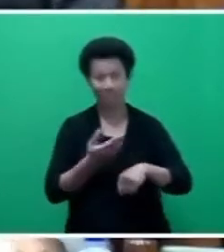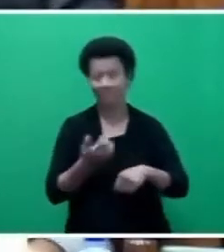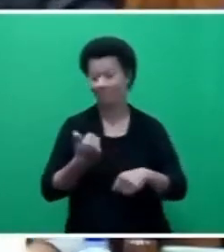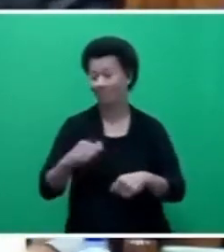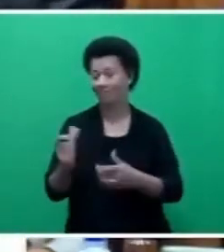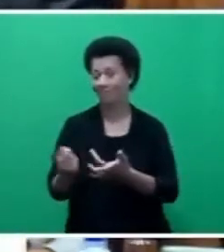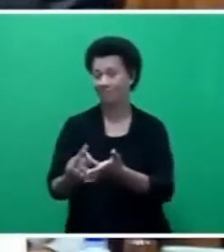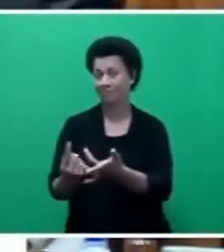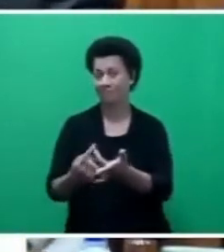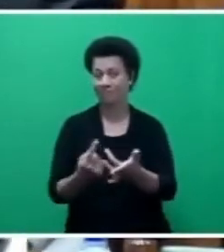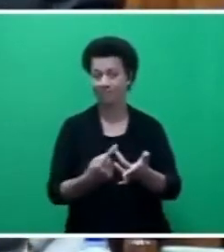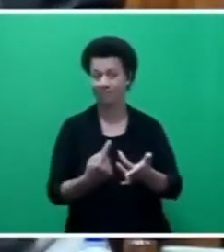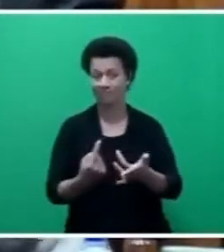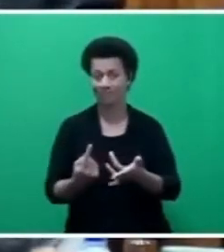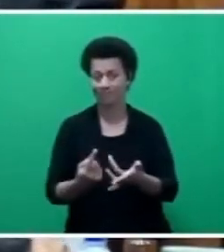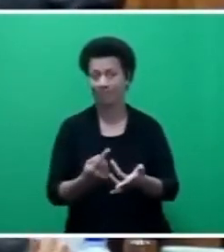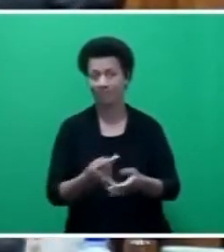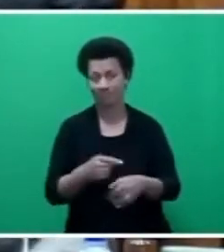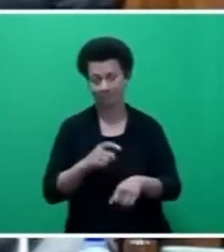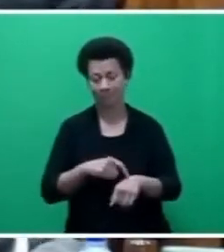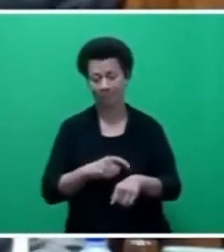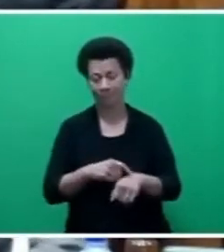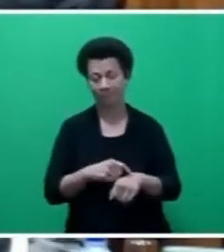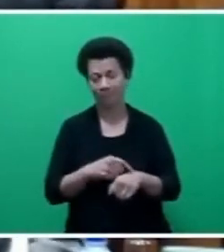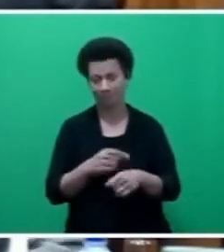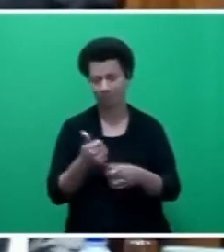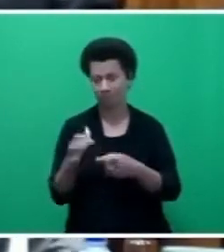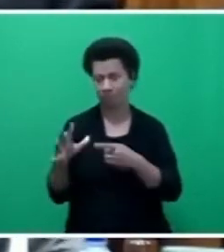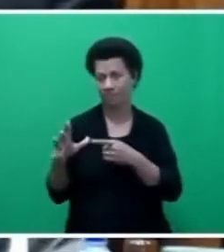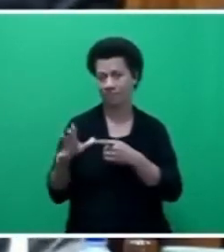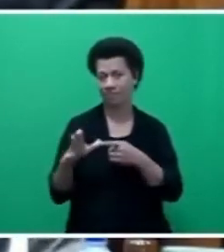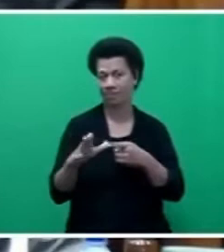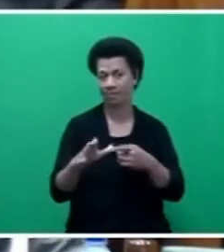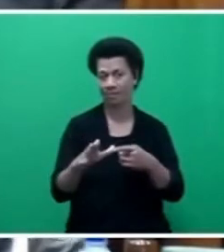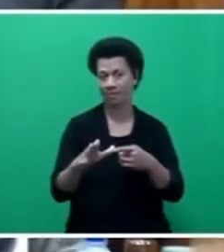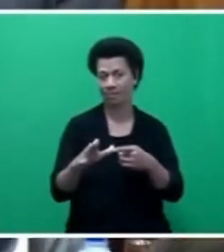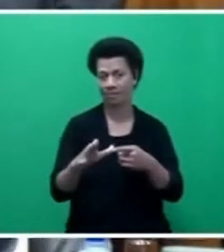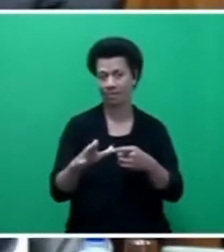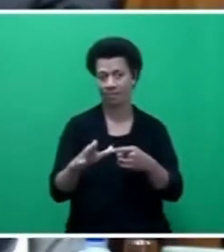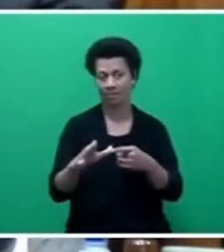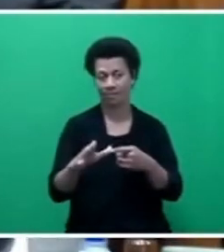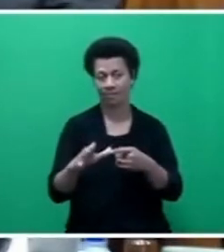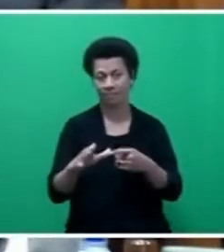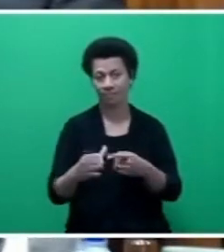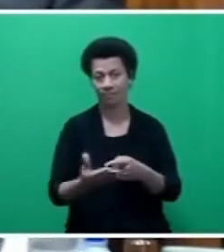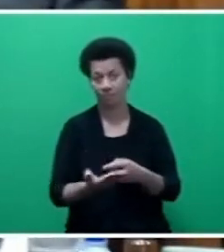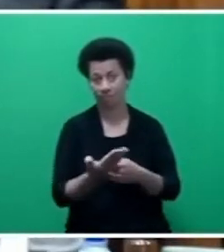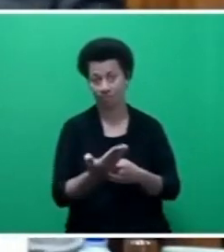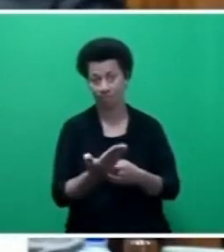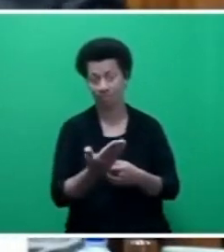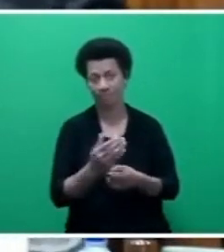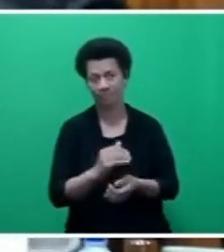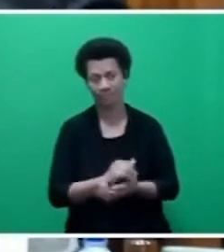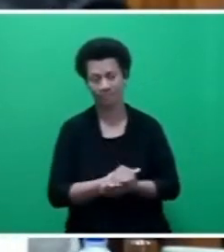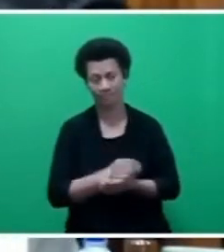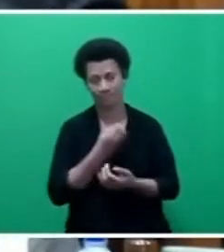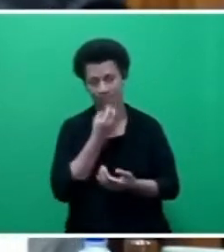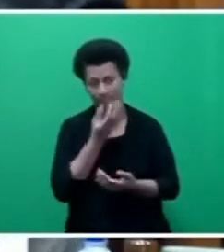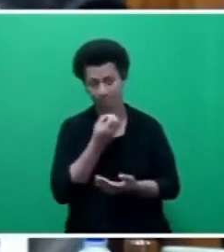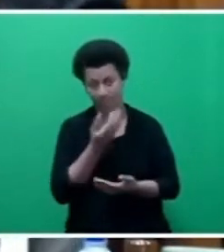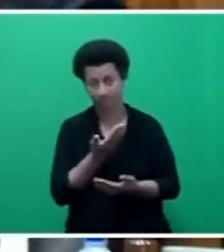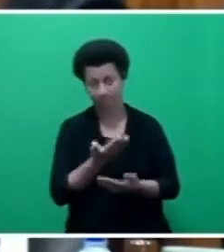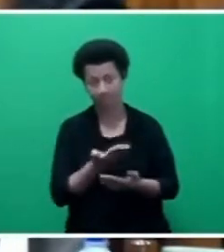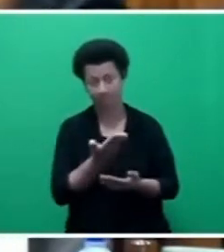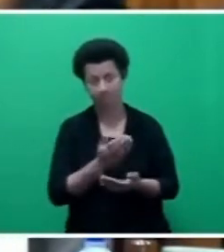members to have more time to be able to respond to this motion, I will be very brief. Essentially, as